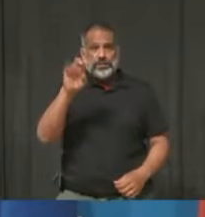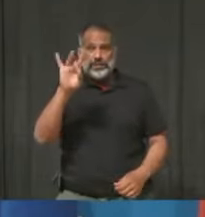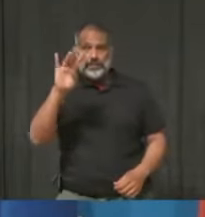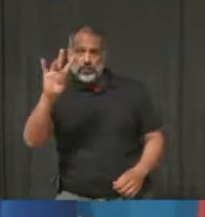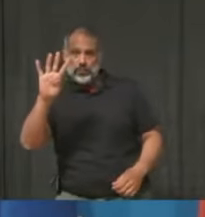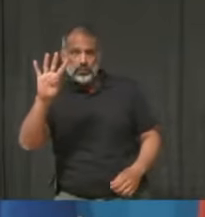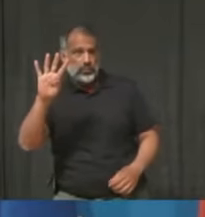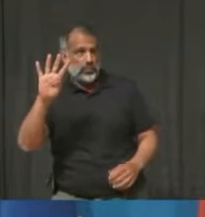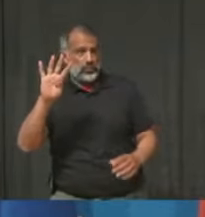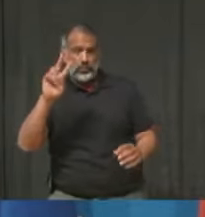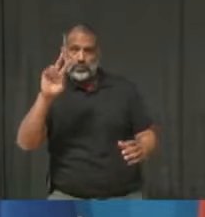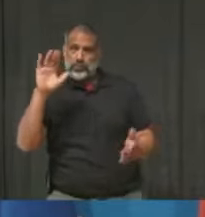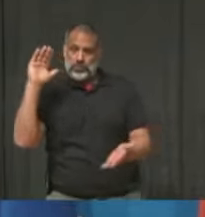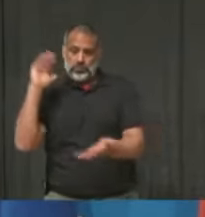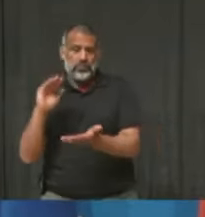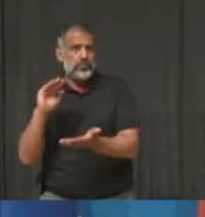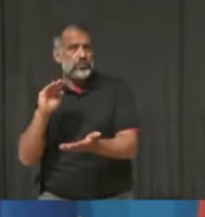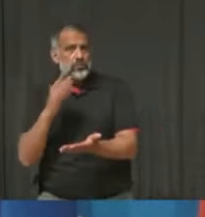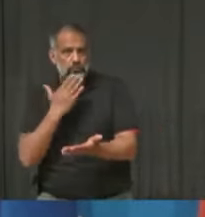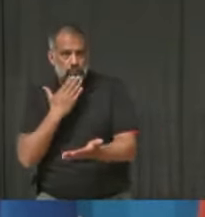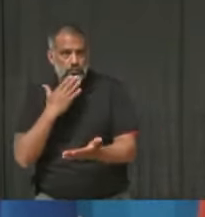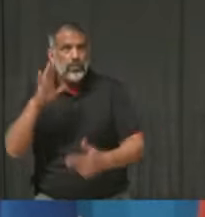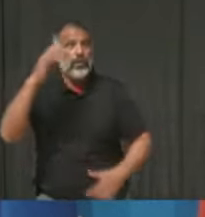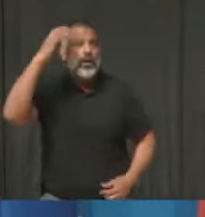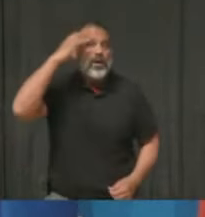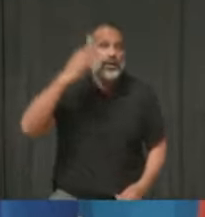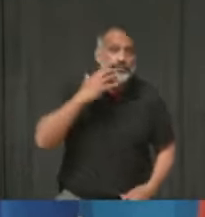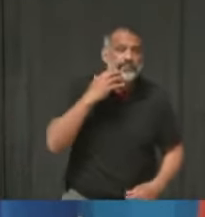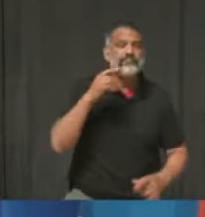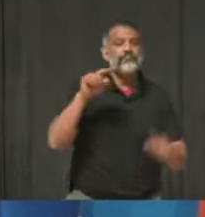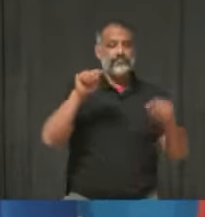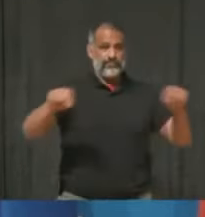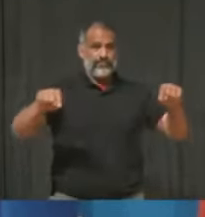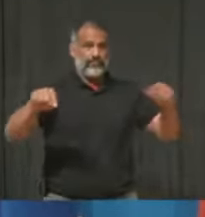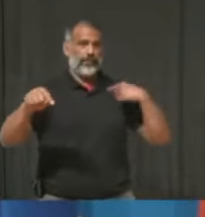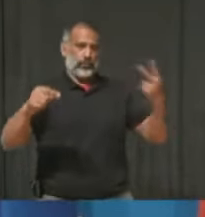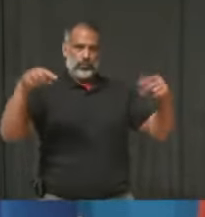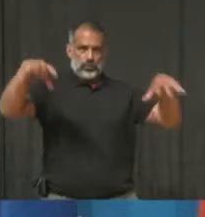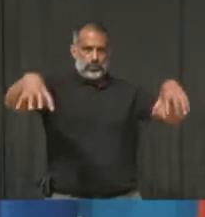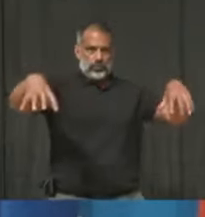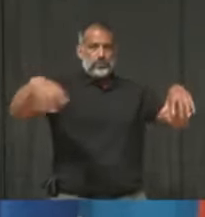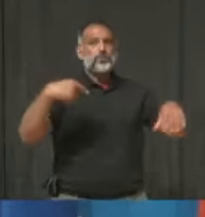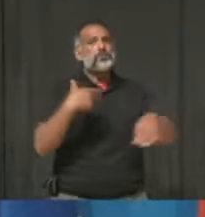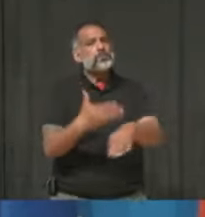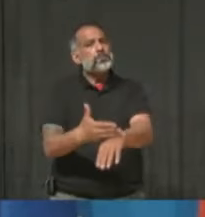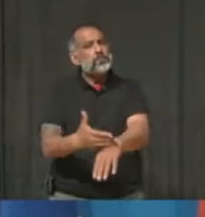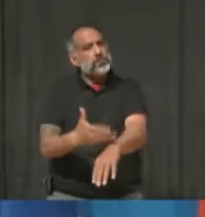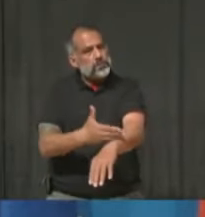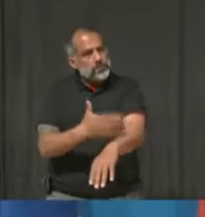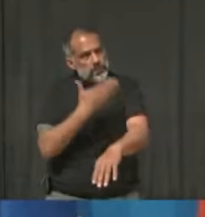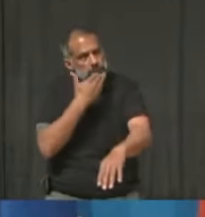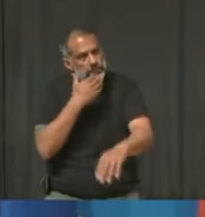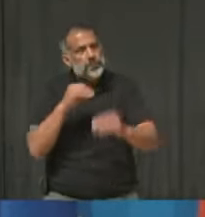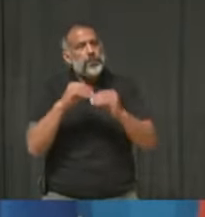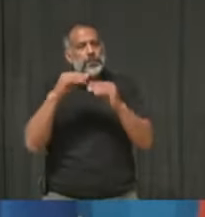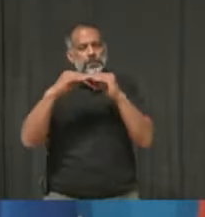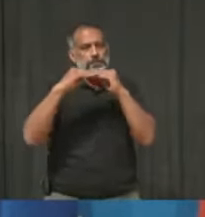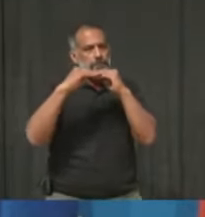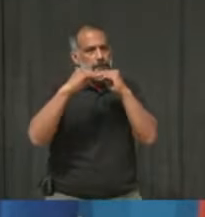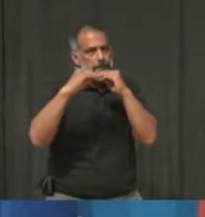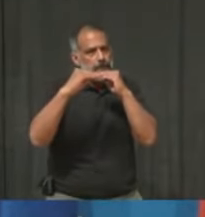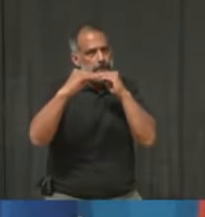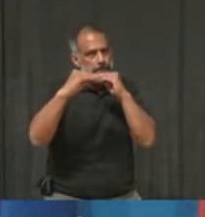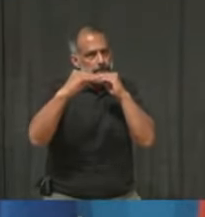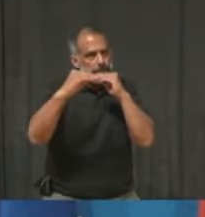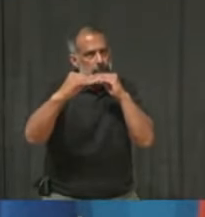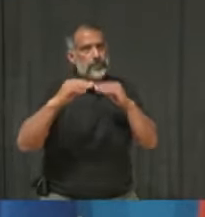And the situation in our hospitals is beginning to stabilize. In Mississauga, Trillium is dealing